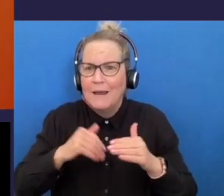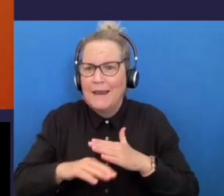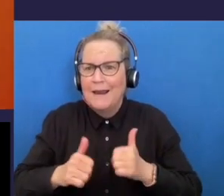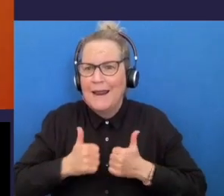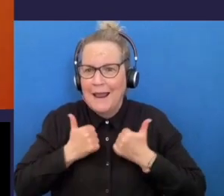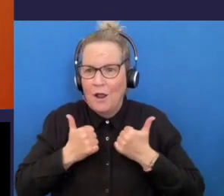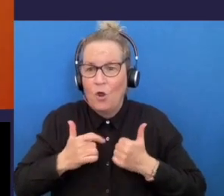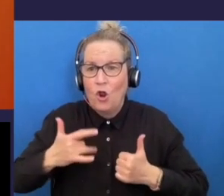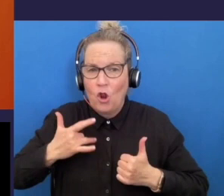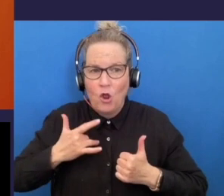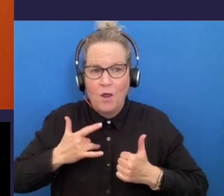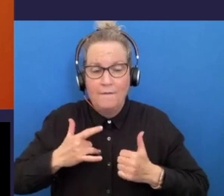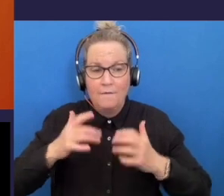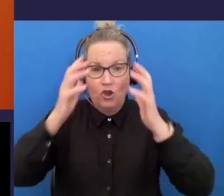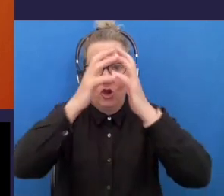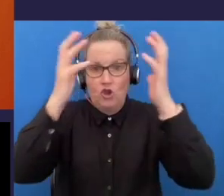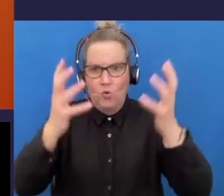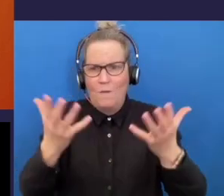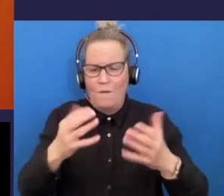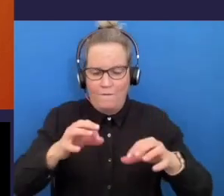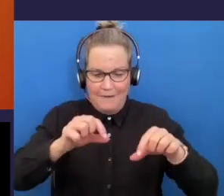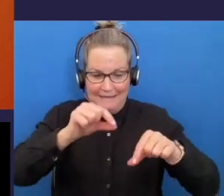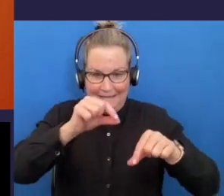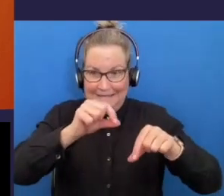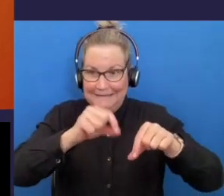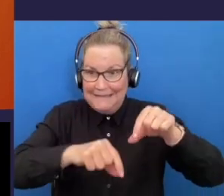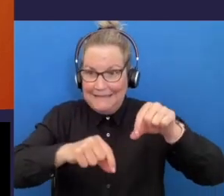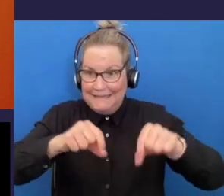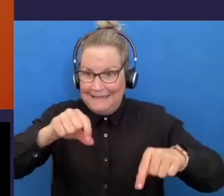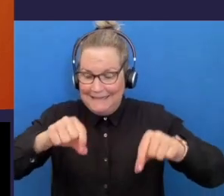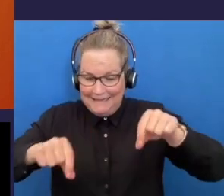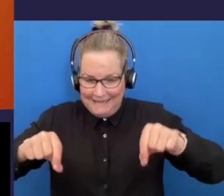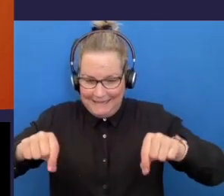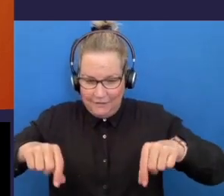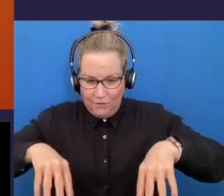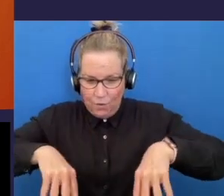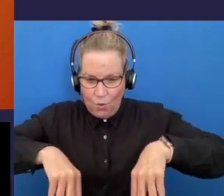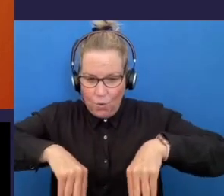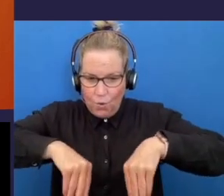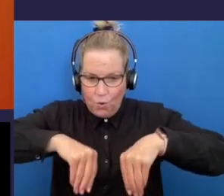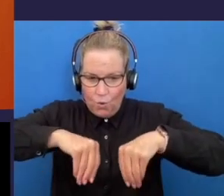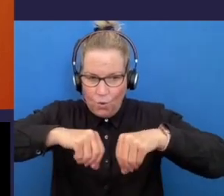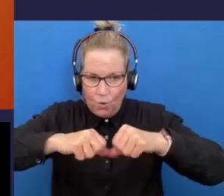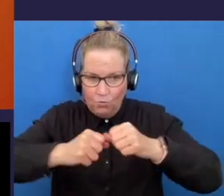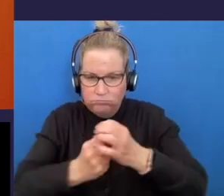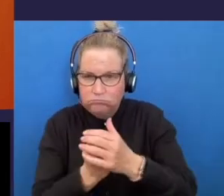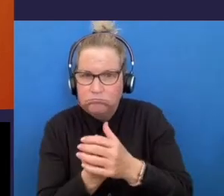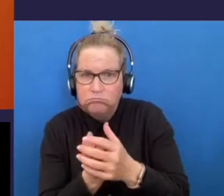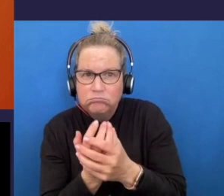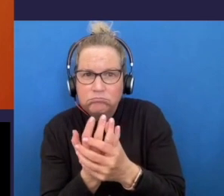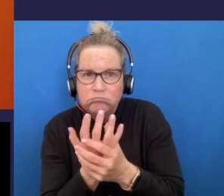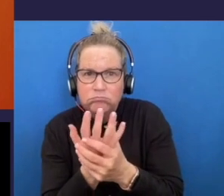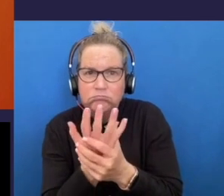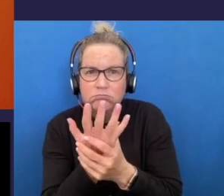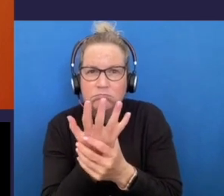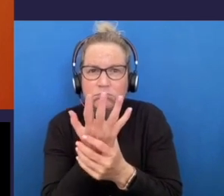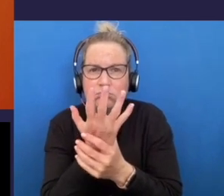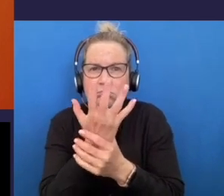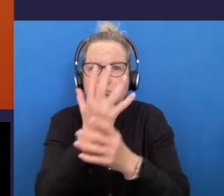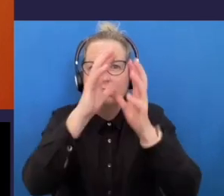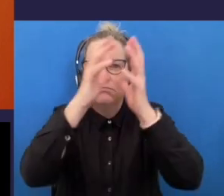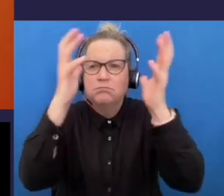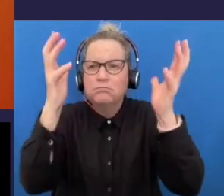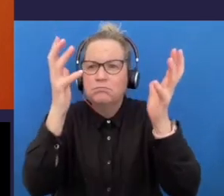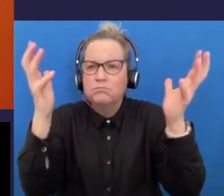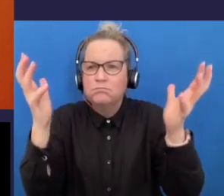seed gets it gets its nutrients and and grows and so that when we look at the tree in red dust or the concept of that